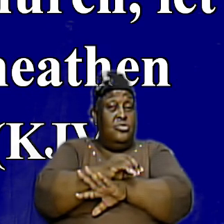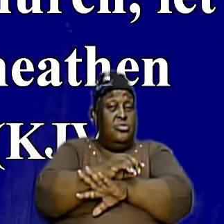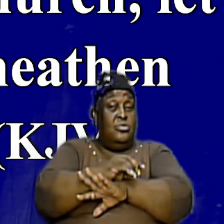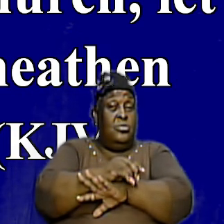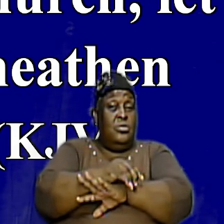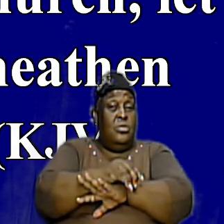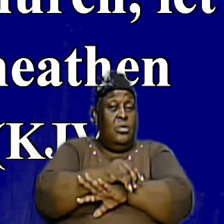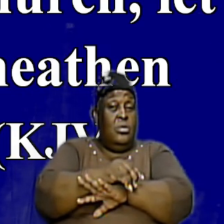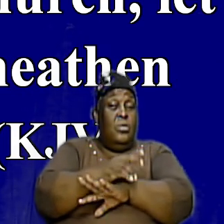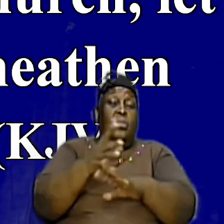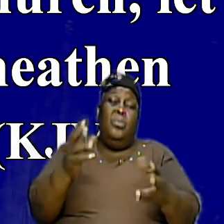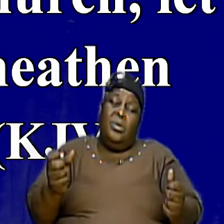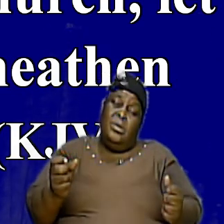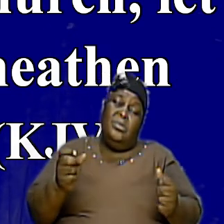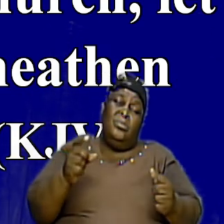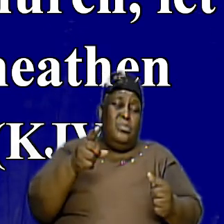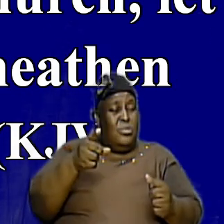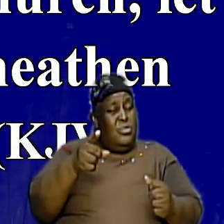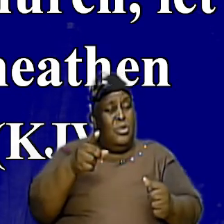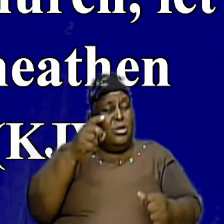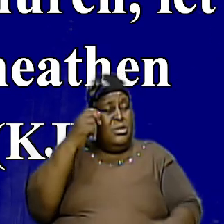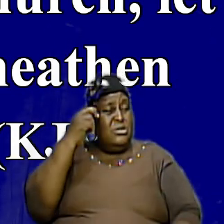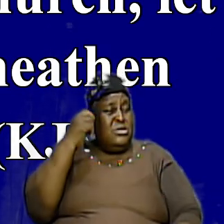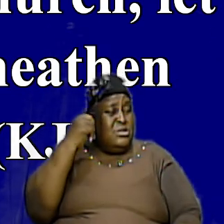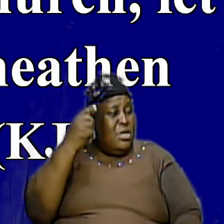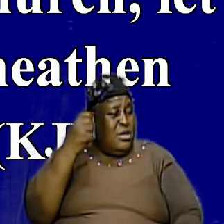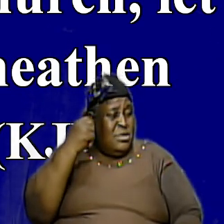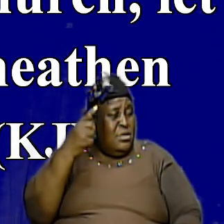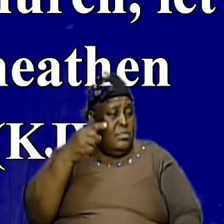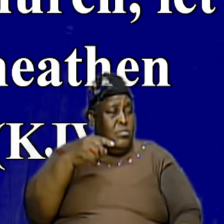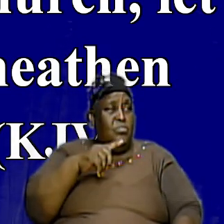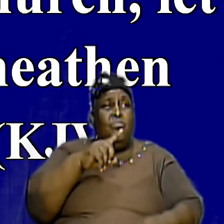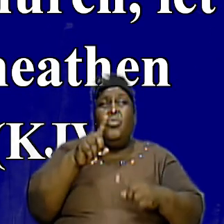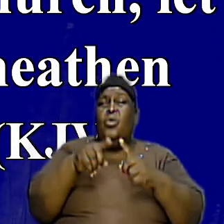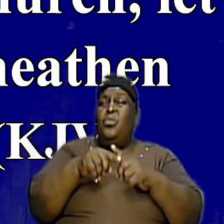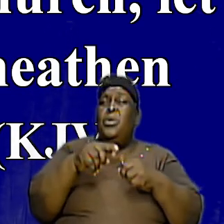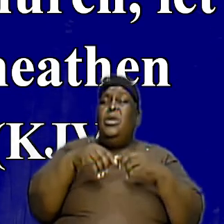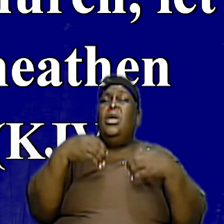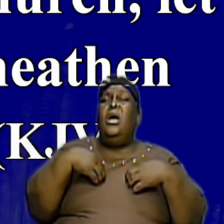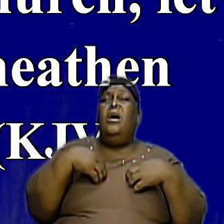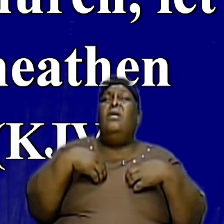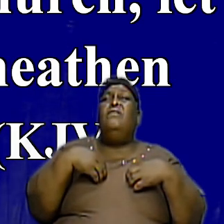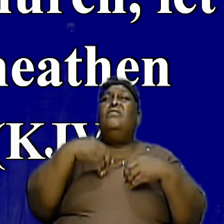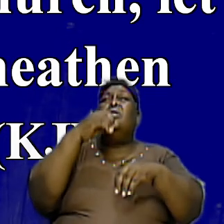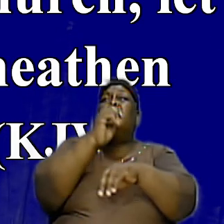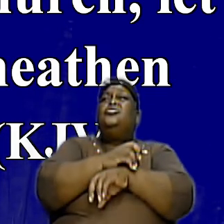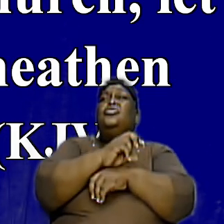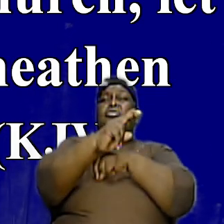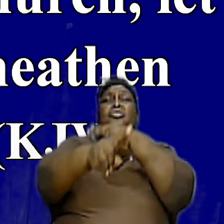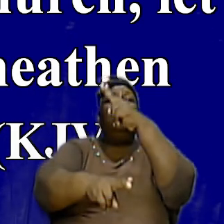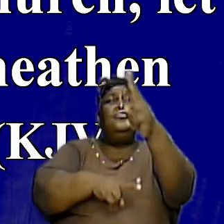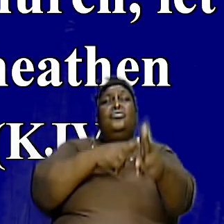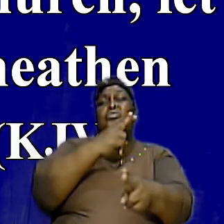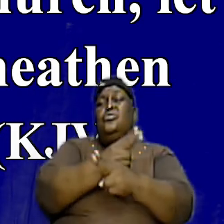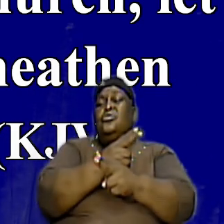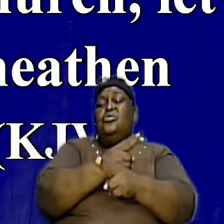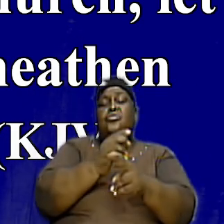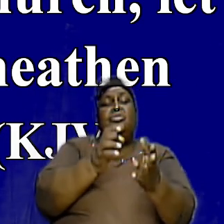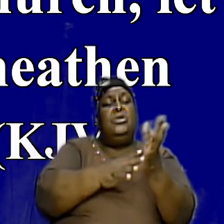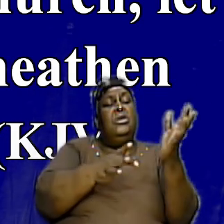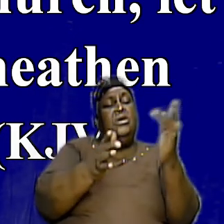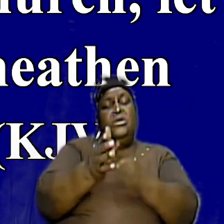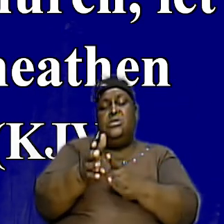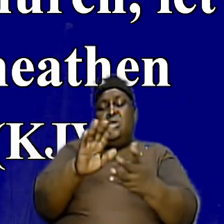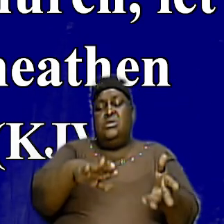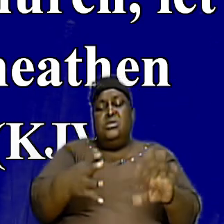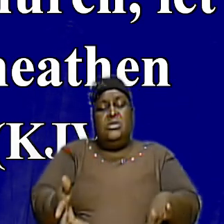So I Want Us To Understand Something Brethren Beloved We Have The Church Universal Which Jesus Set Up And Purchased With